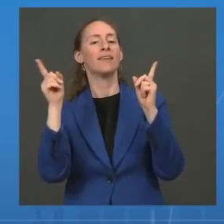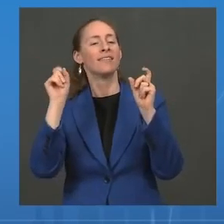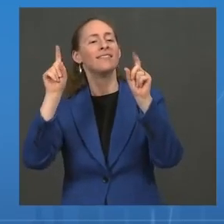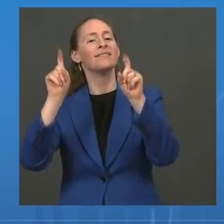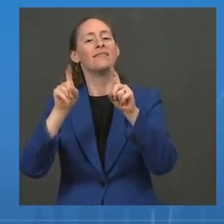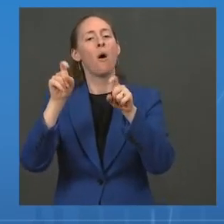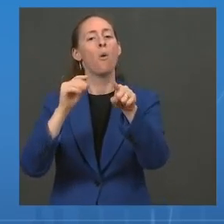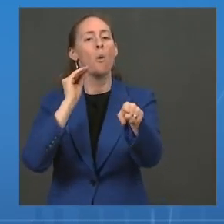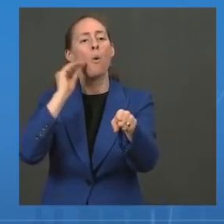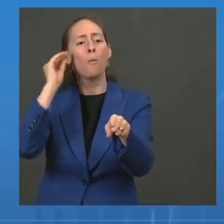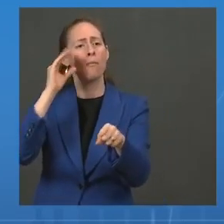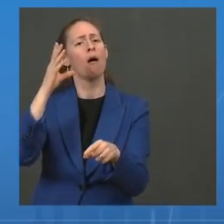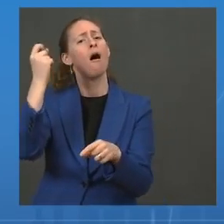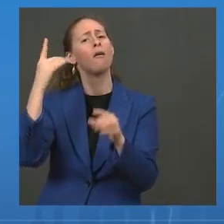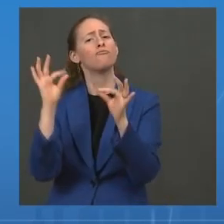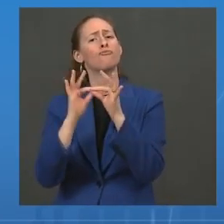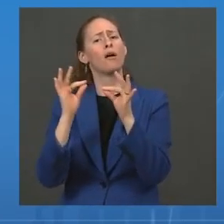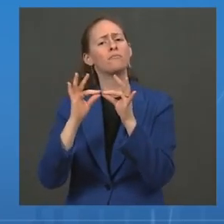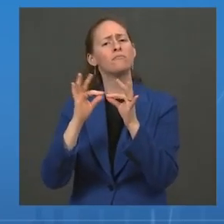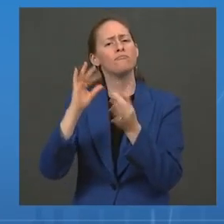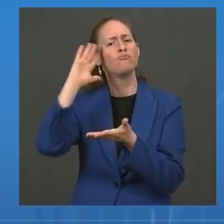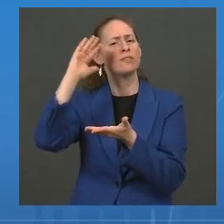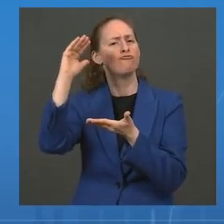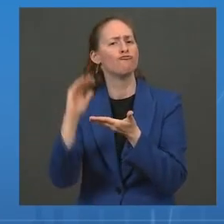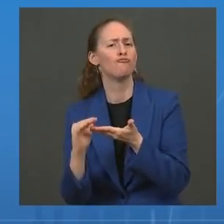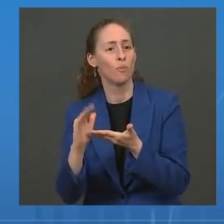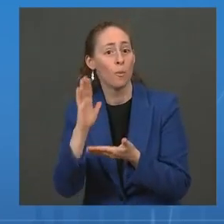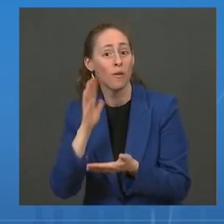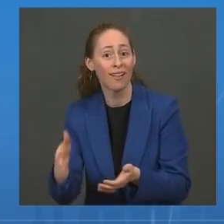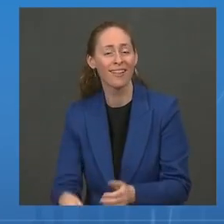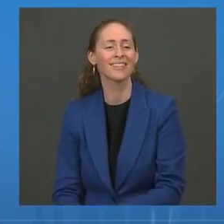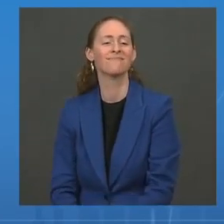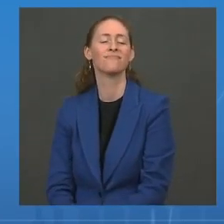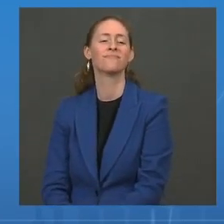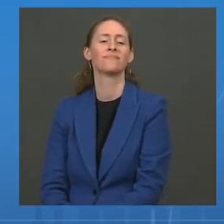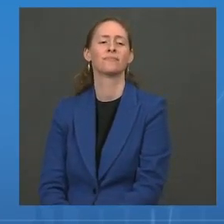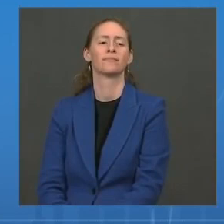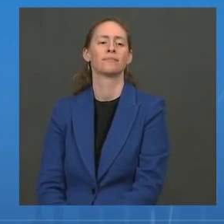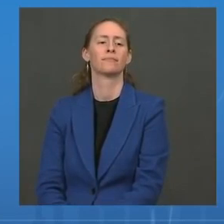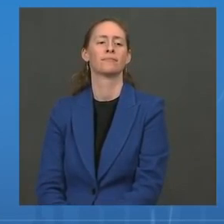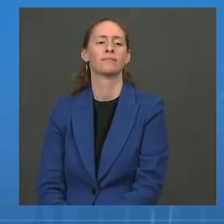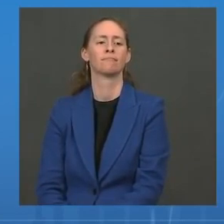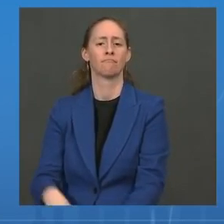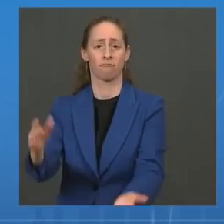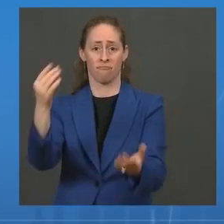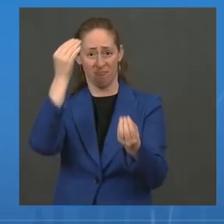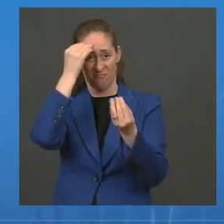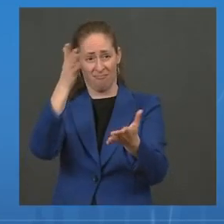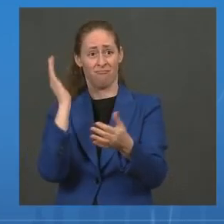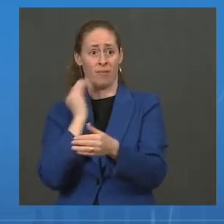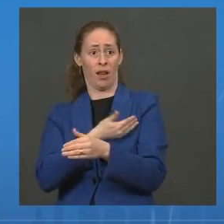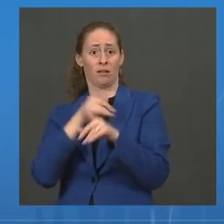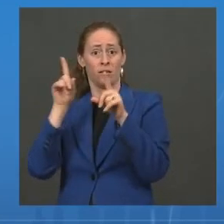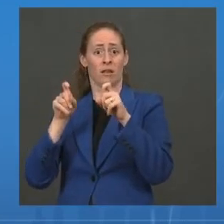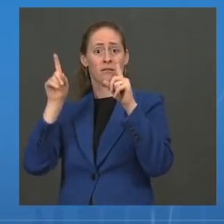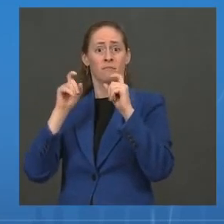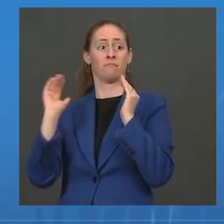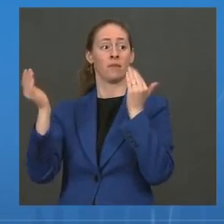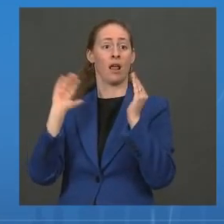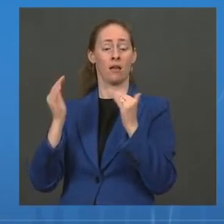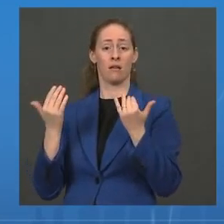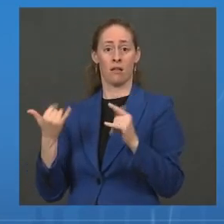we've made significant progress on increasing overall testing capacity since late summer, including by